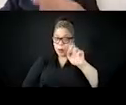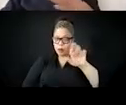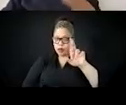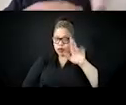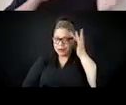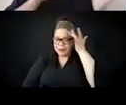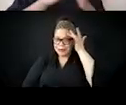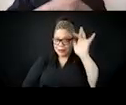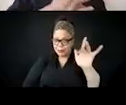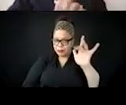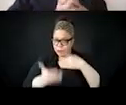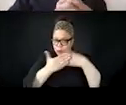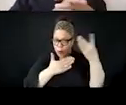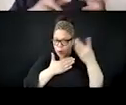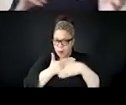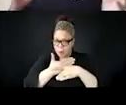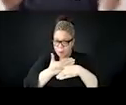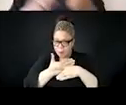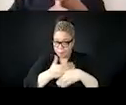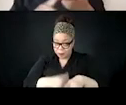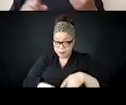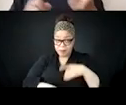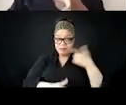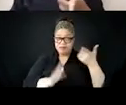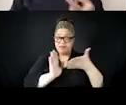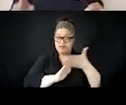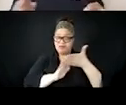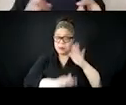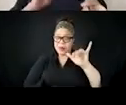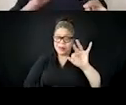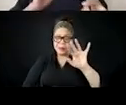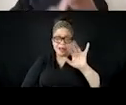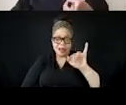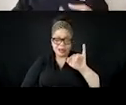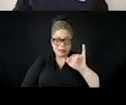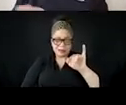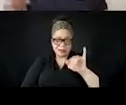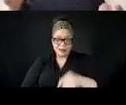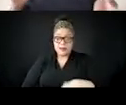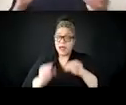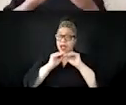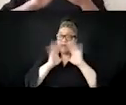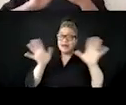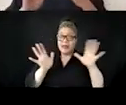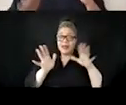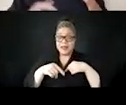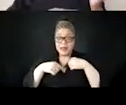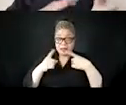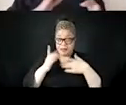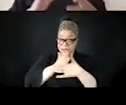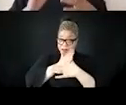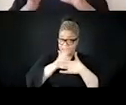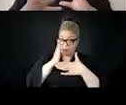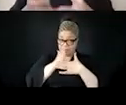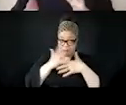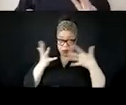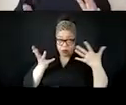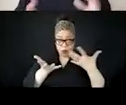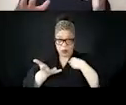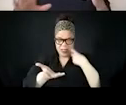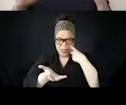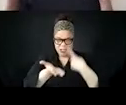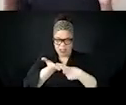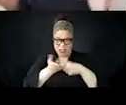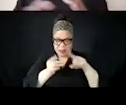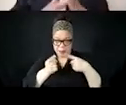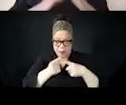moment, we have like blossoming tropes of black people being lazy, inherently violent, native Americans and indigenous folks as being savage,